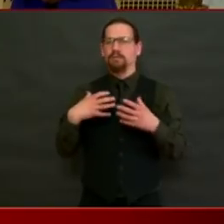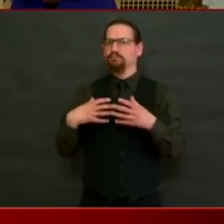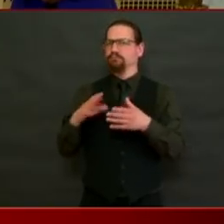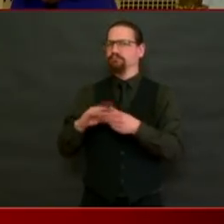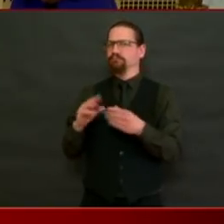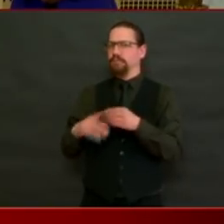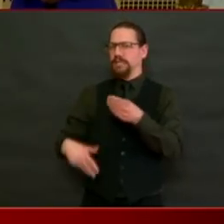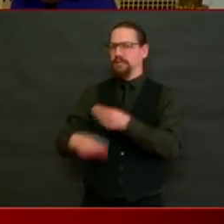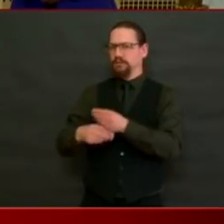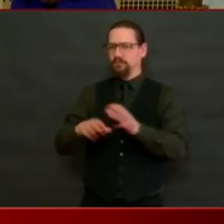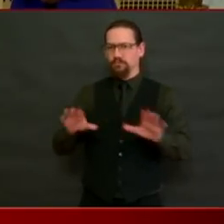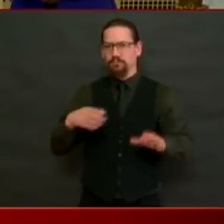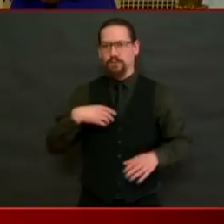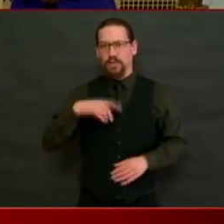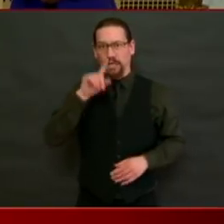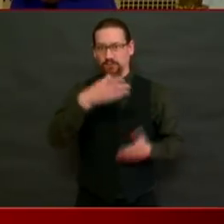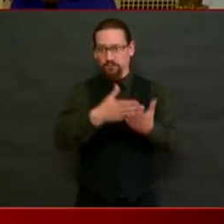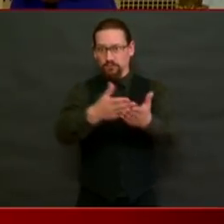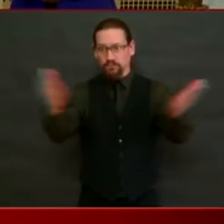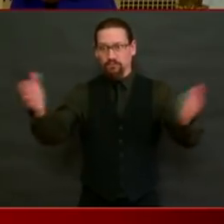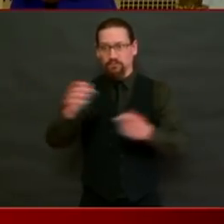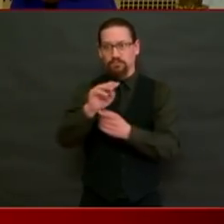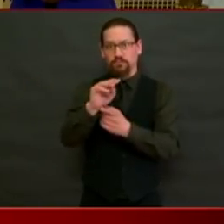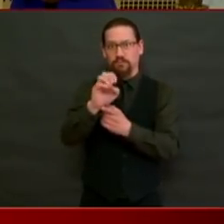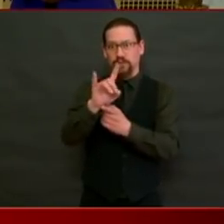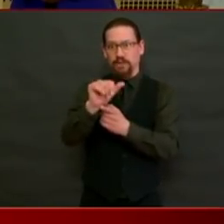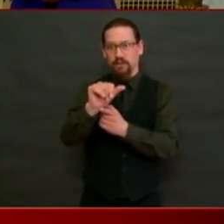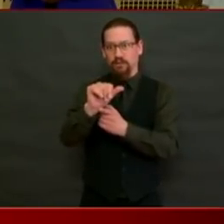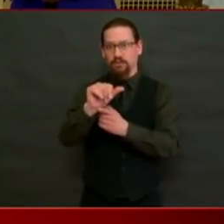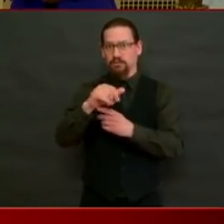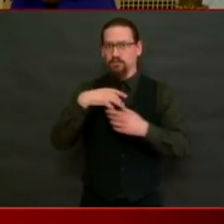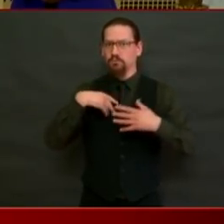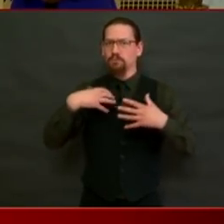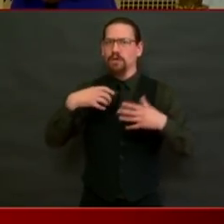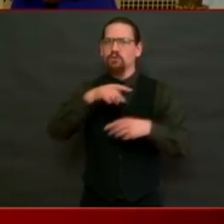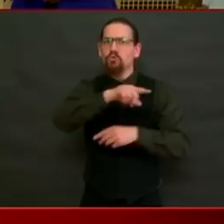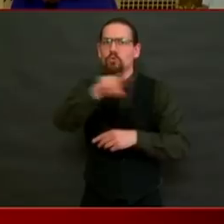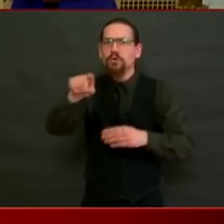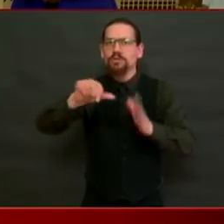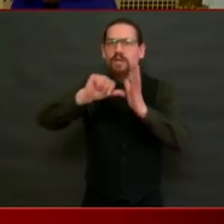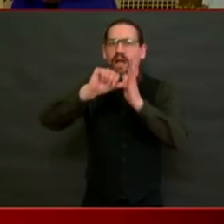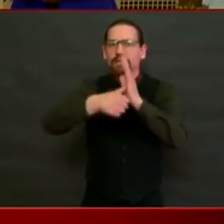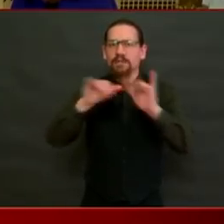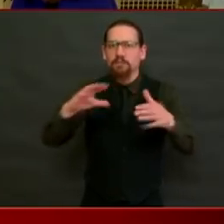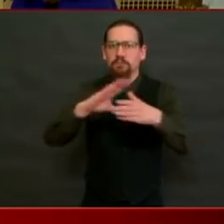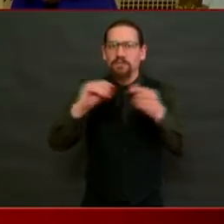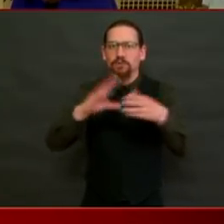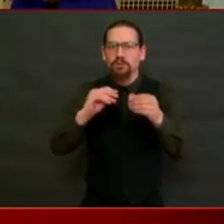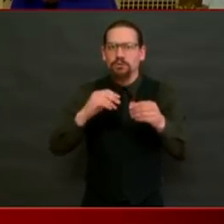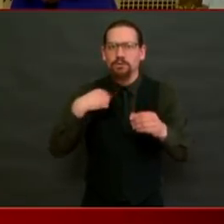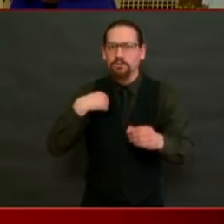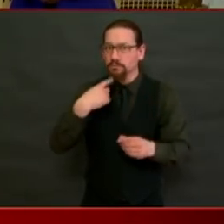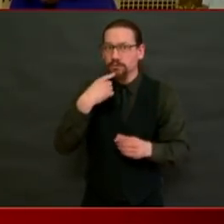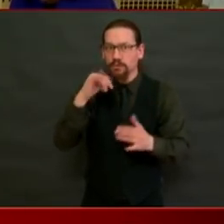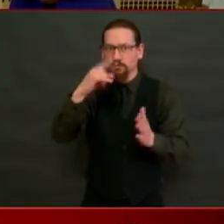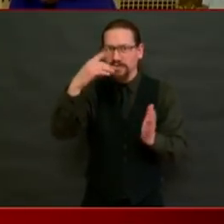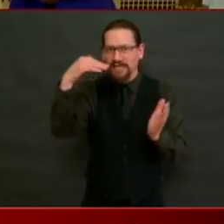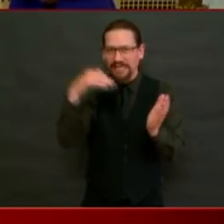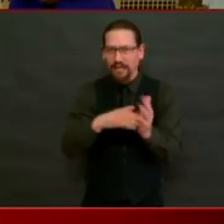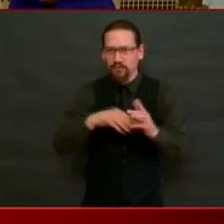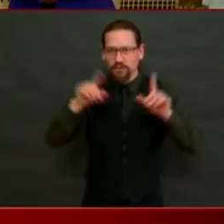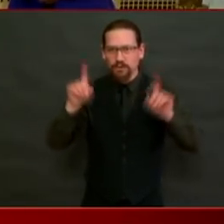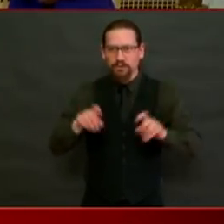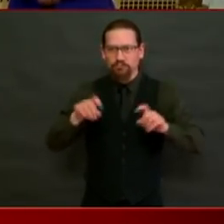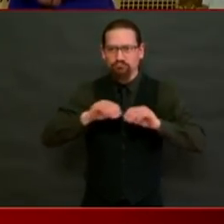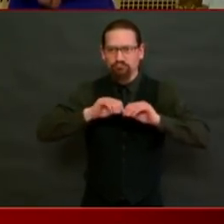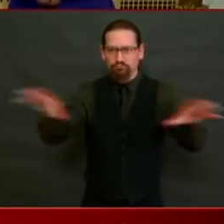So for a long time, for two weeks, we were saying we didn't have enough testing capacity and so we